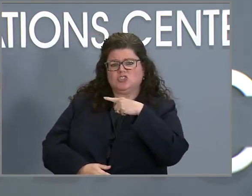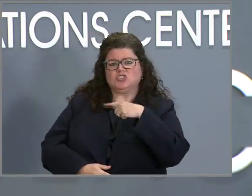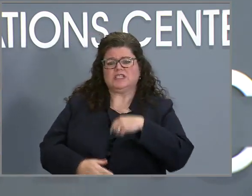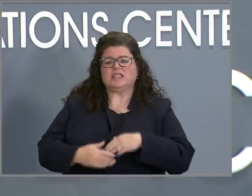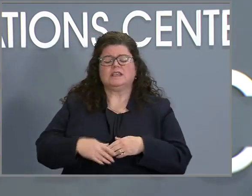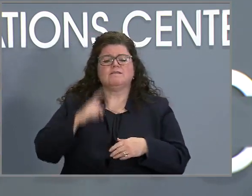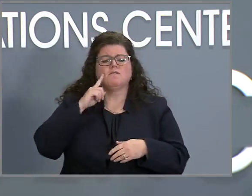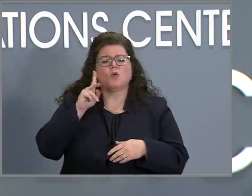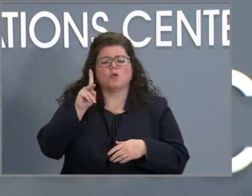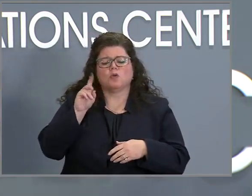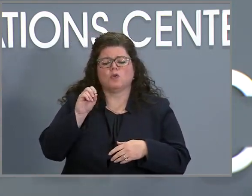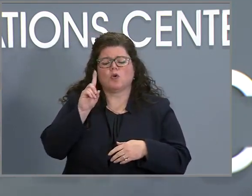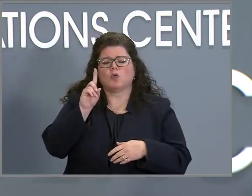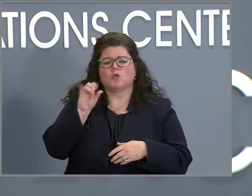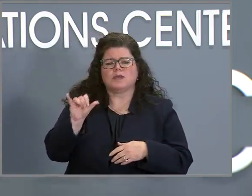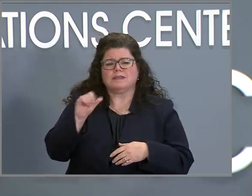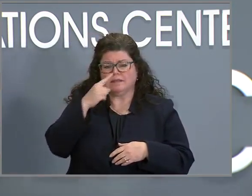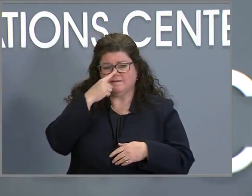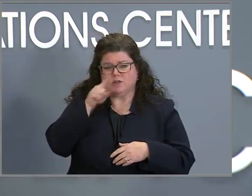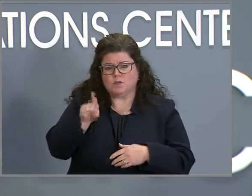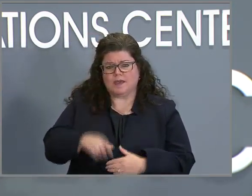for, for Cody, if I could.